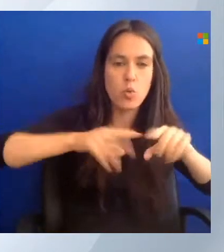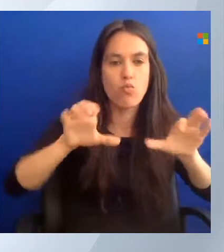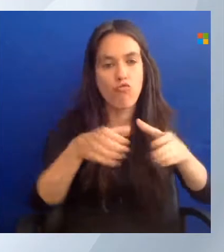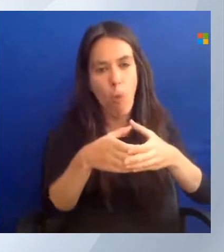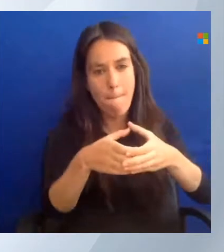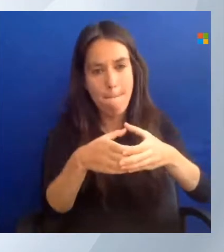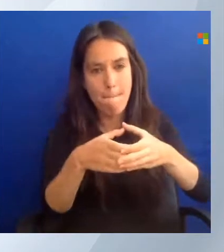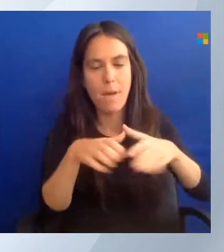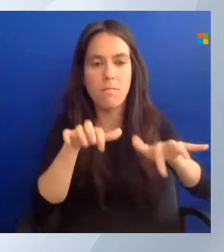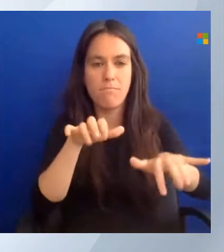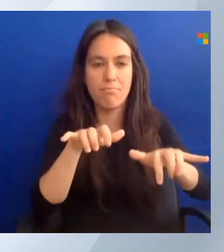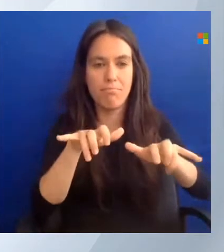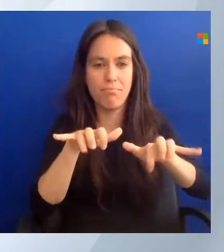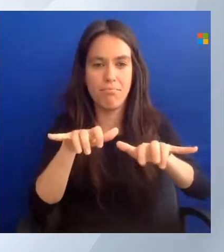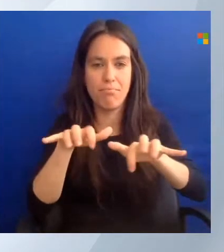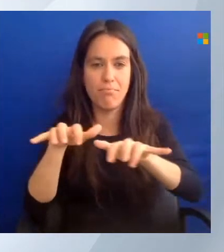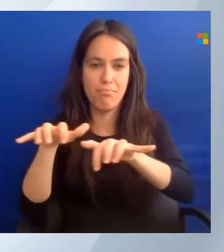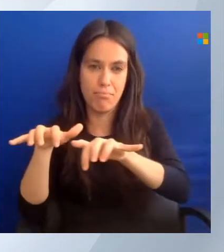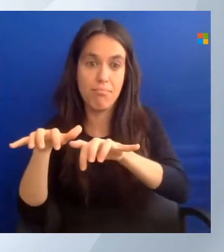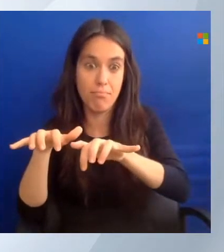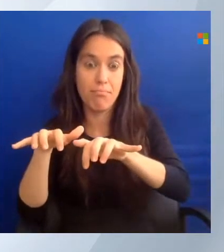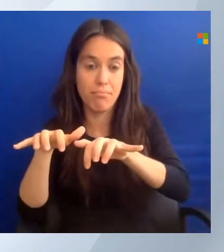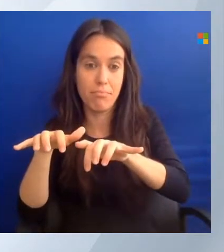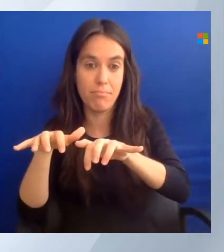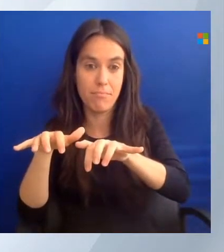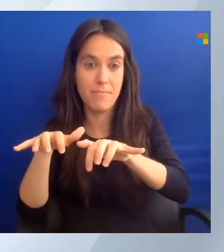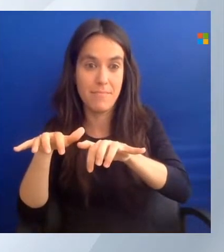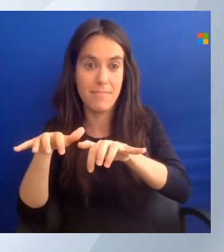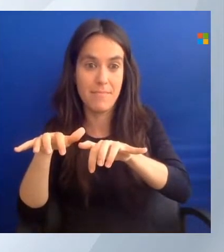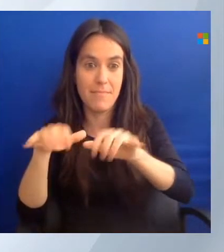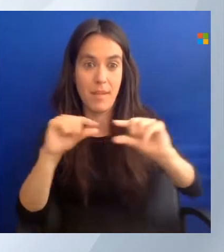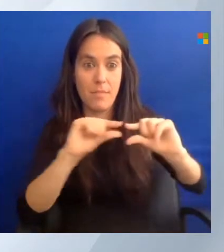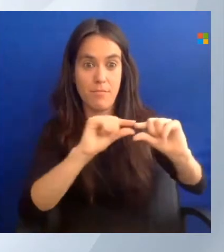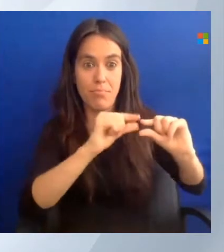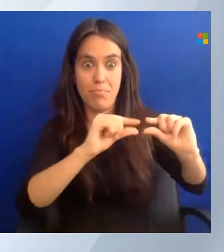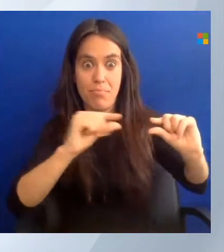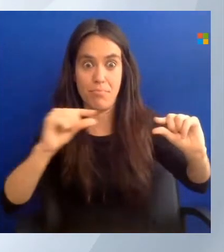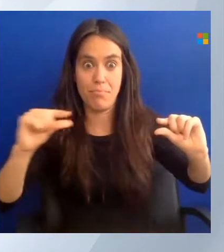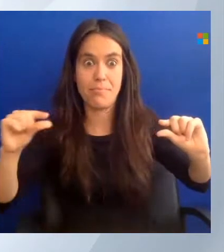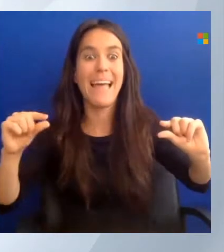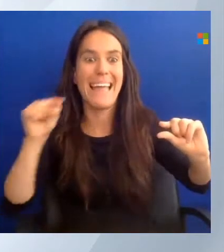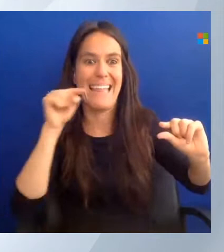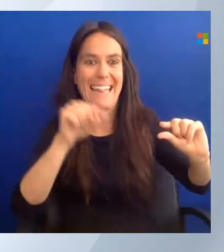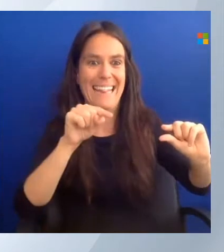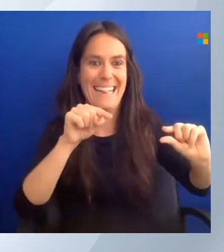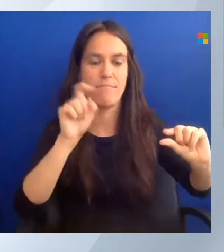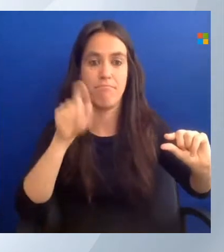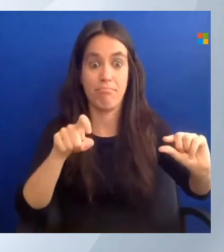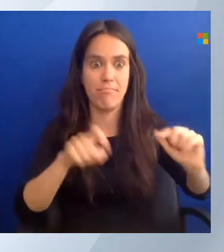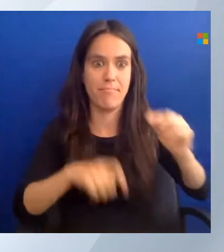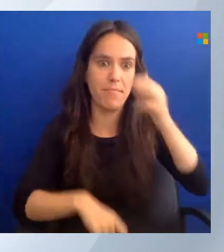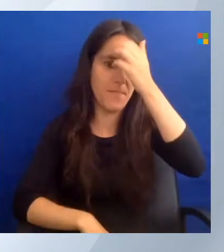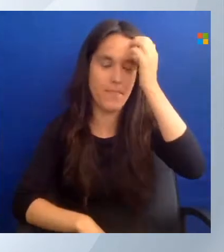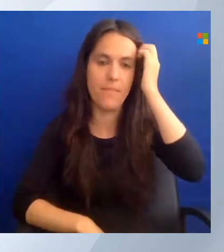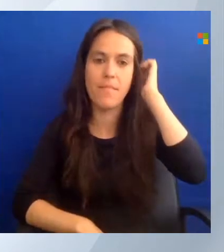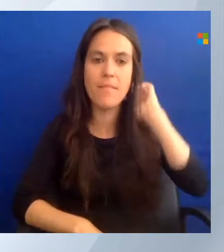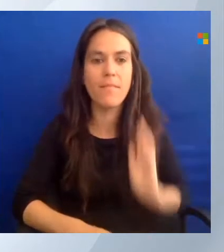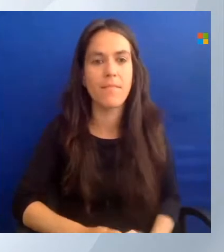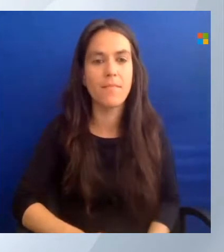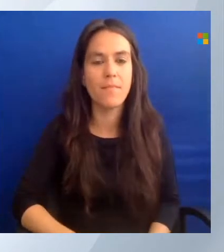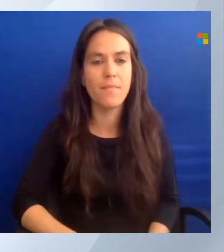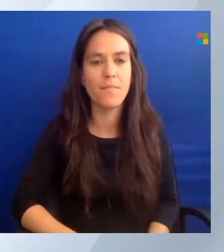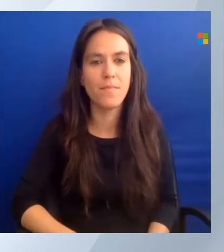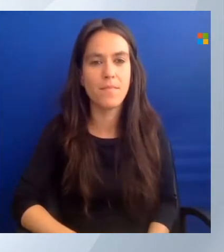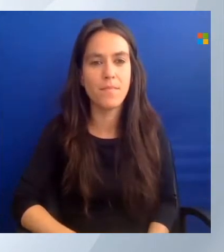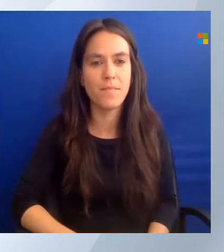And move on. And there we have AZ resource group. And this one does not need any parameters. I now